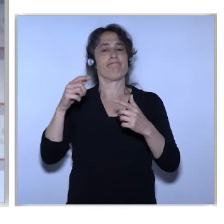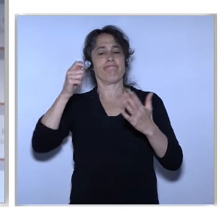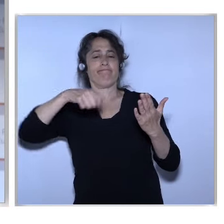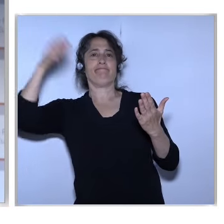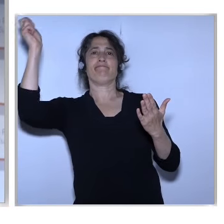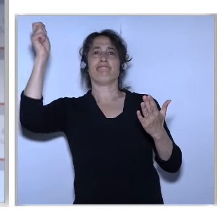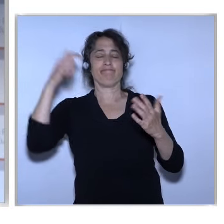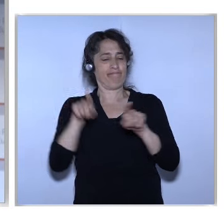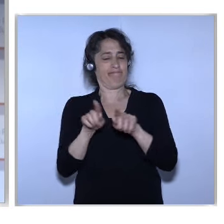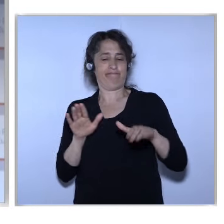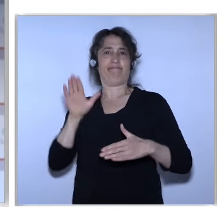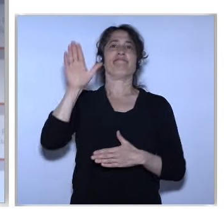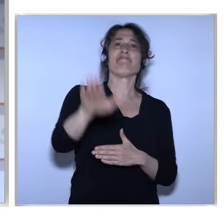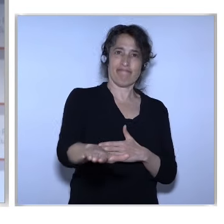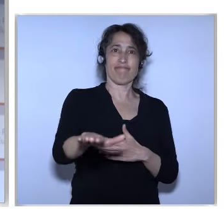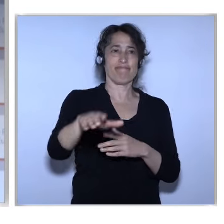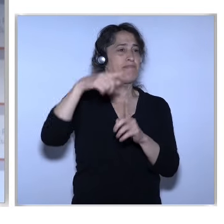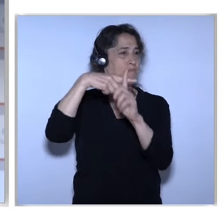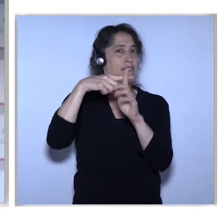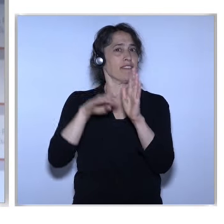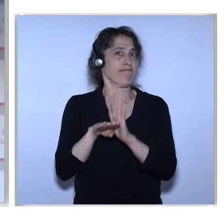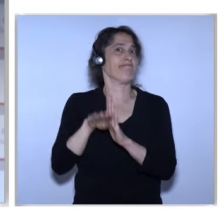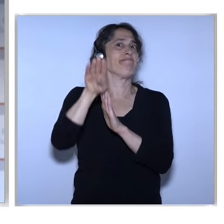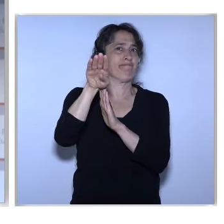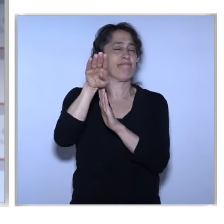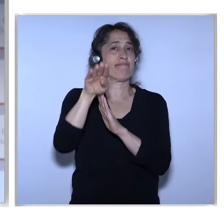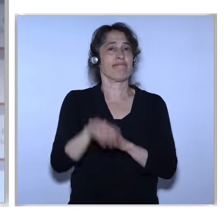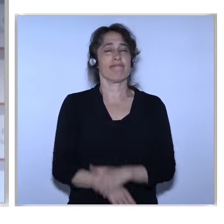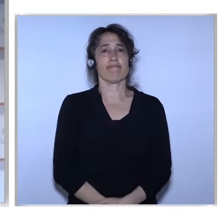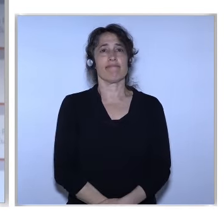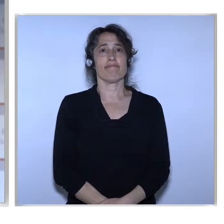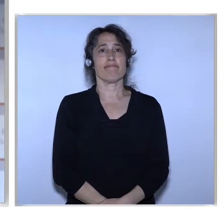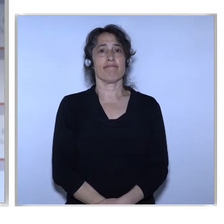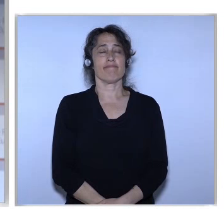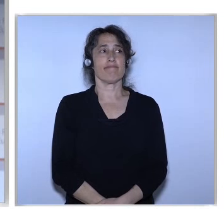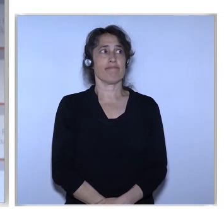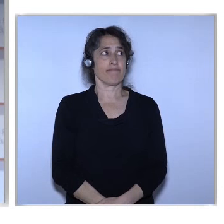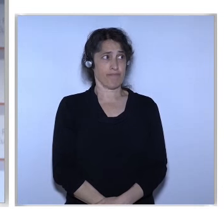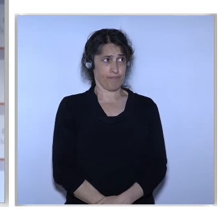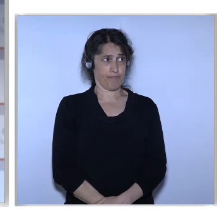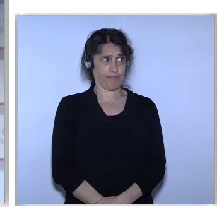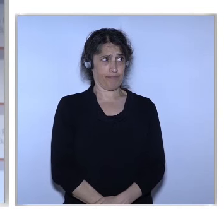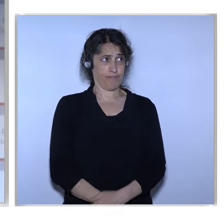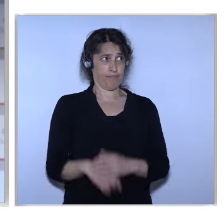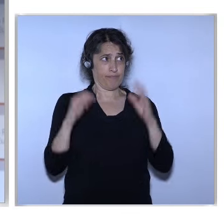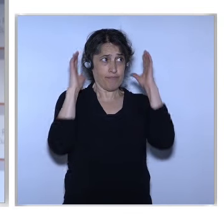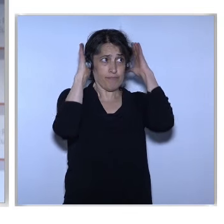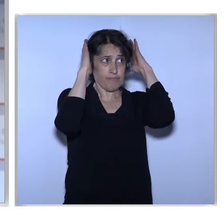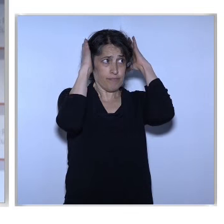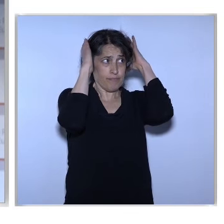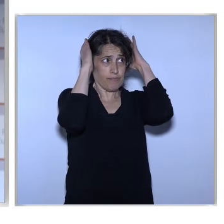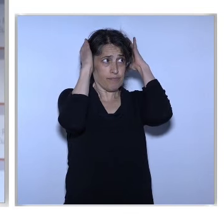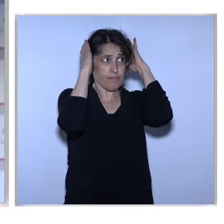We have to be wise especially regarding regulation Our life changes